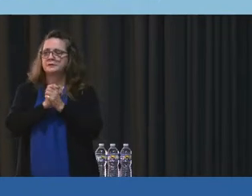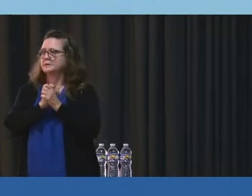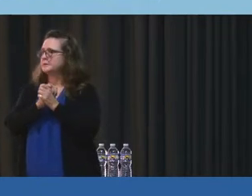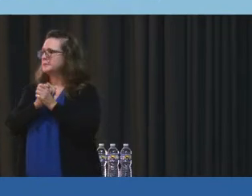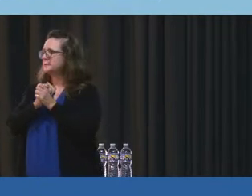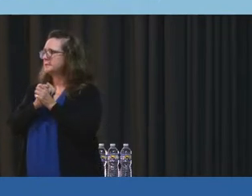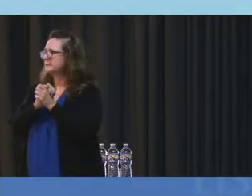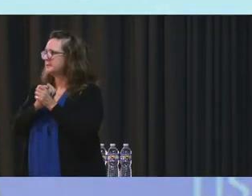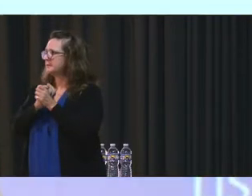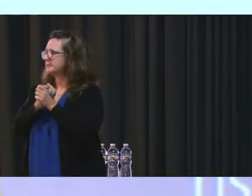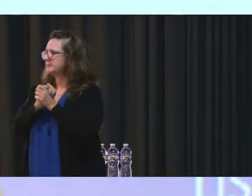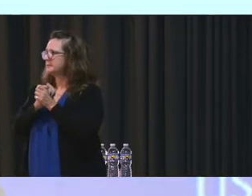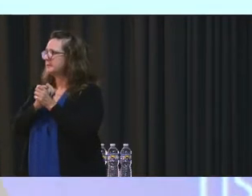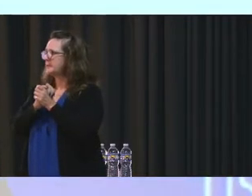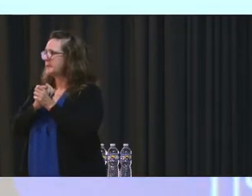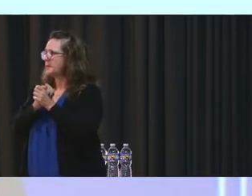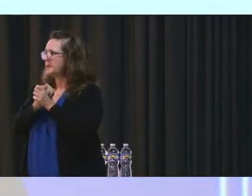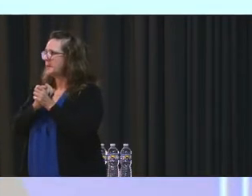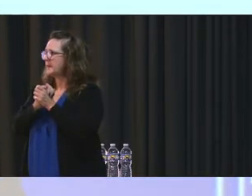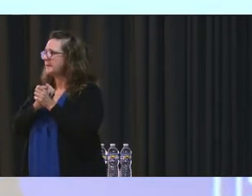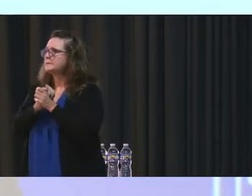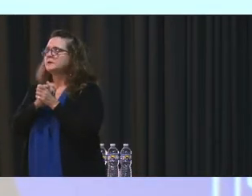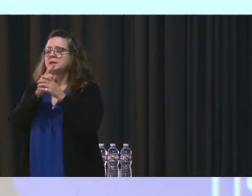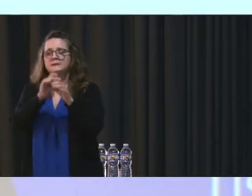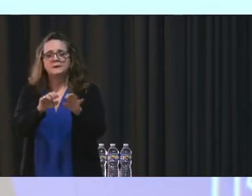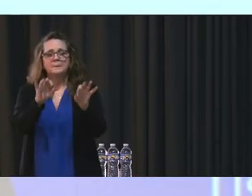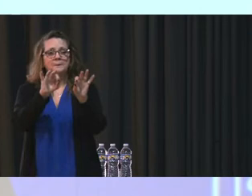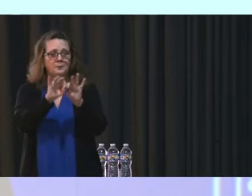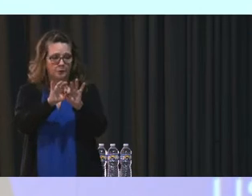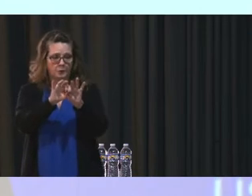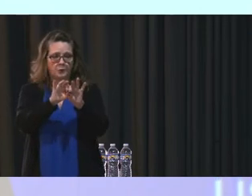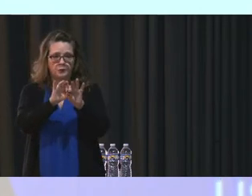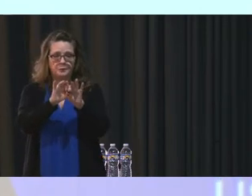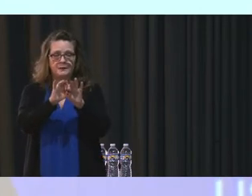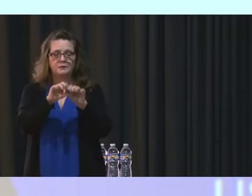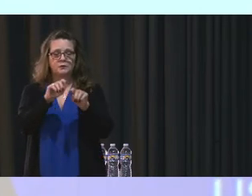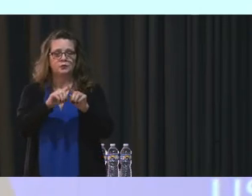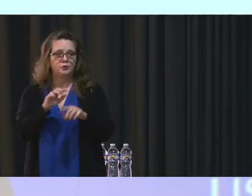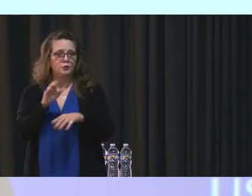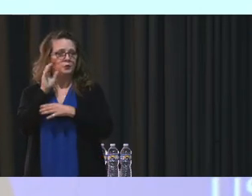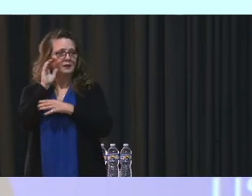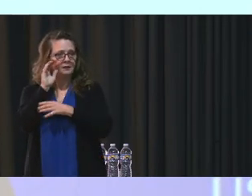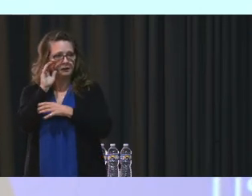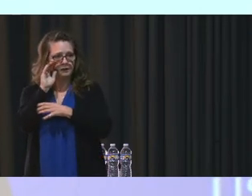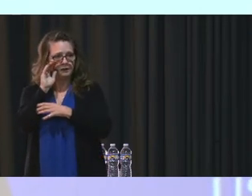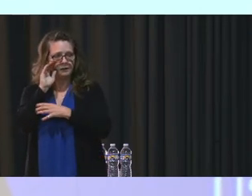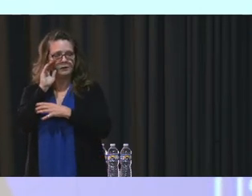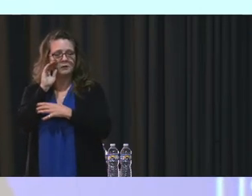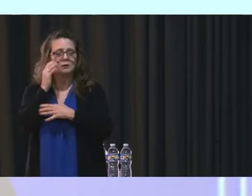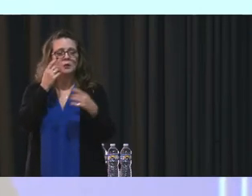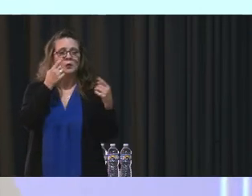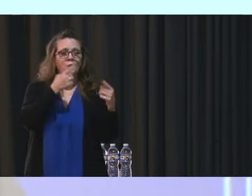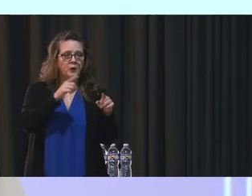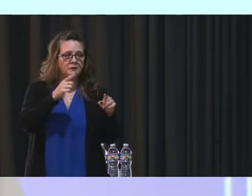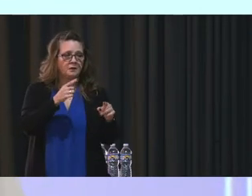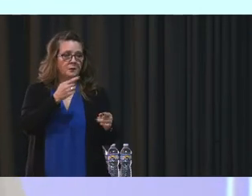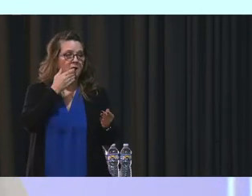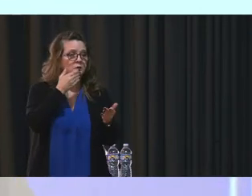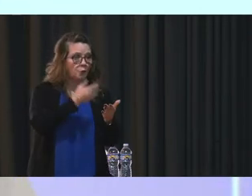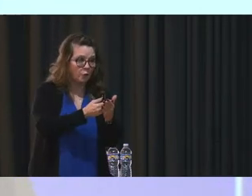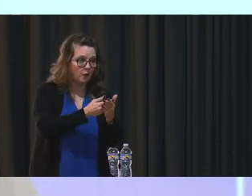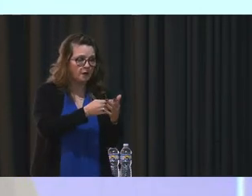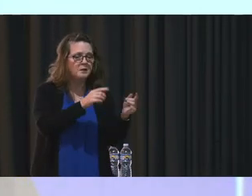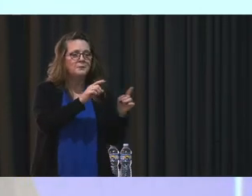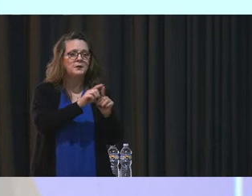as a leader, it's important not only to hear the things that are going well, but in my